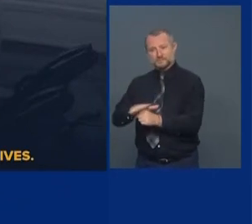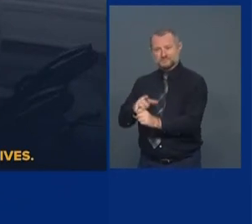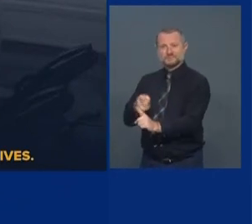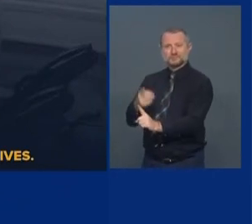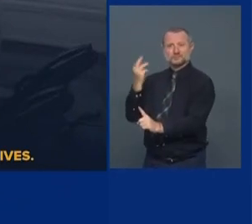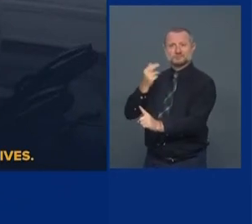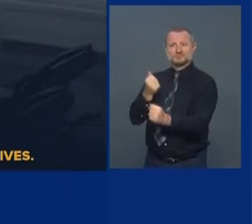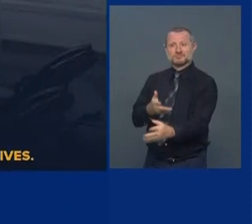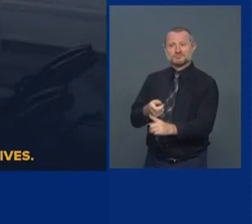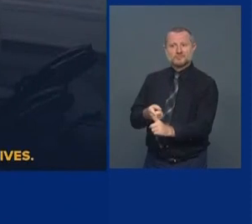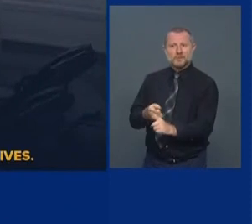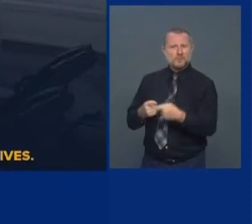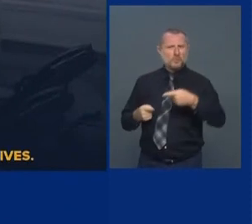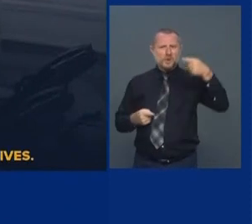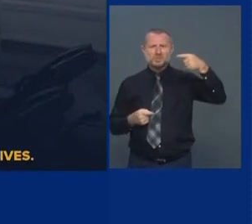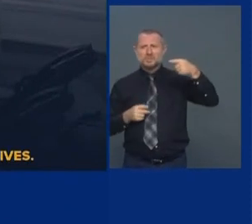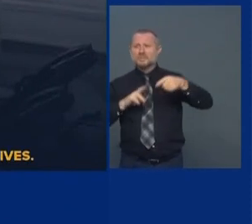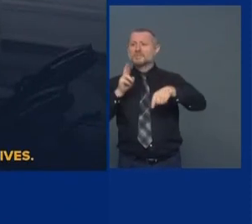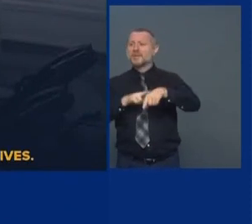the globe.